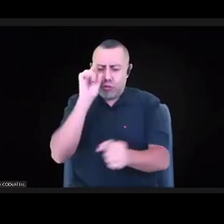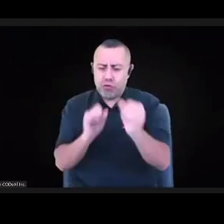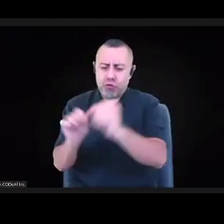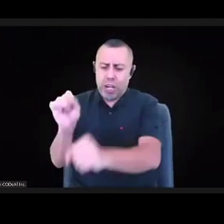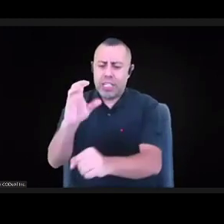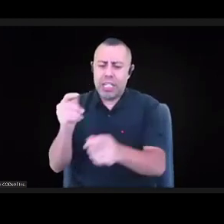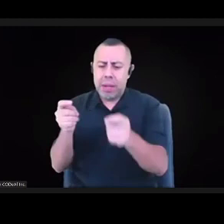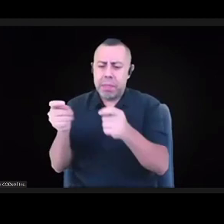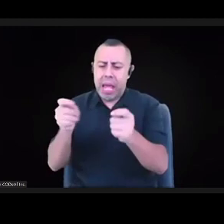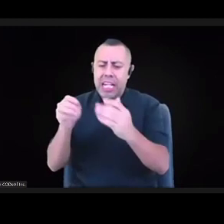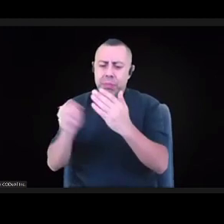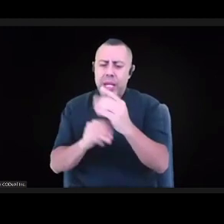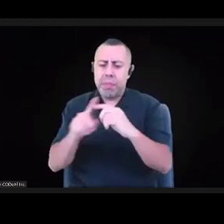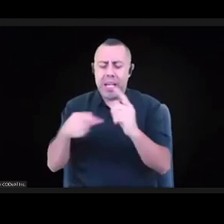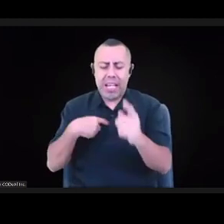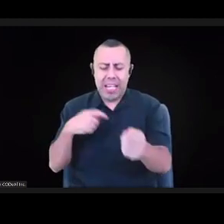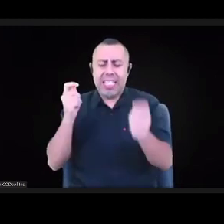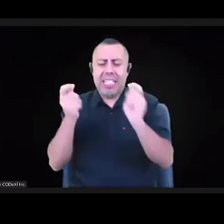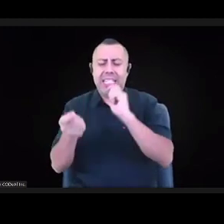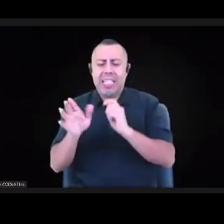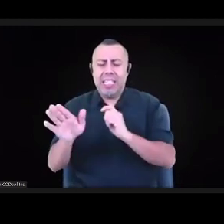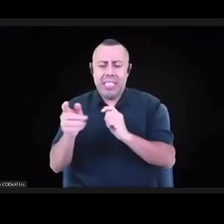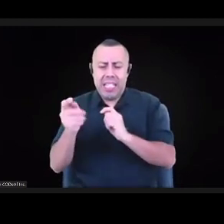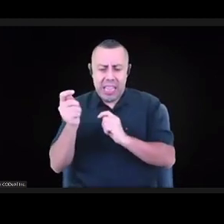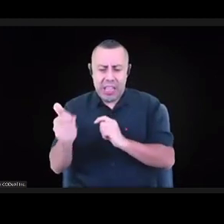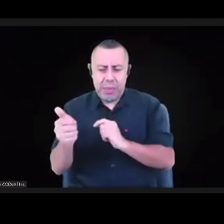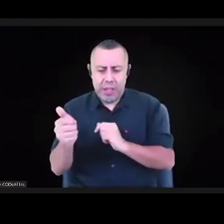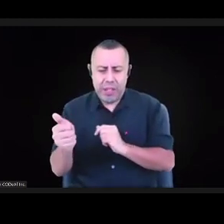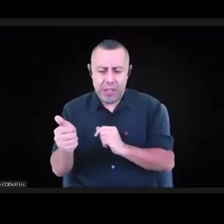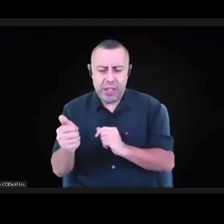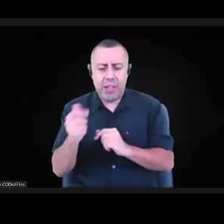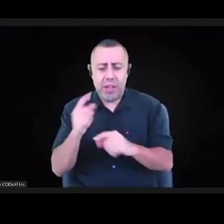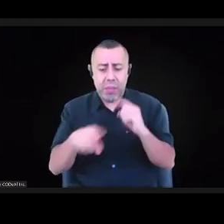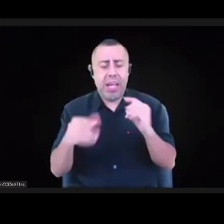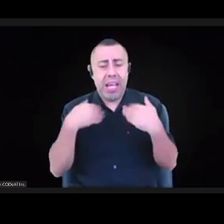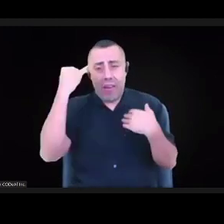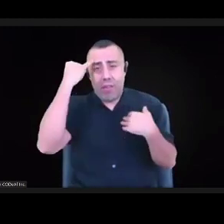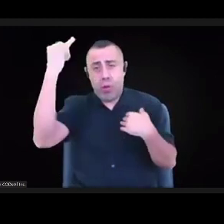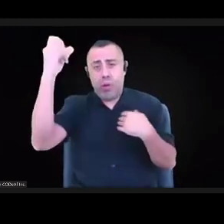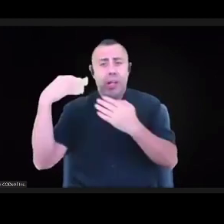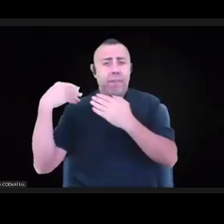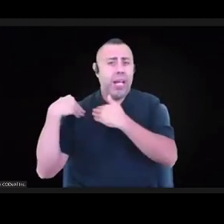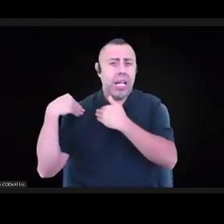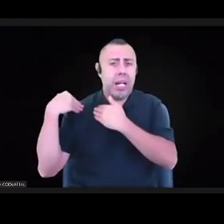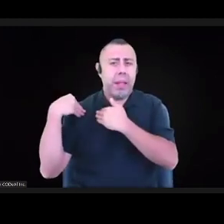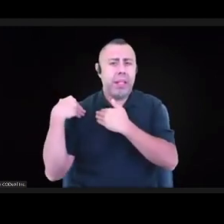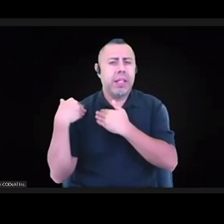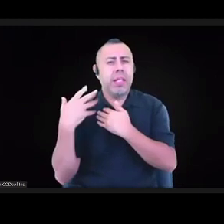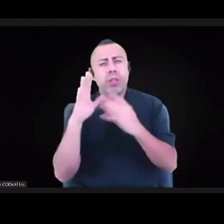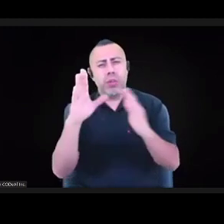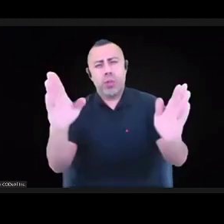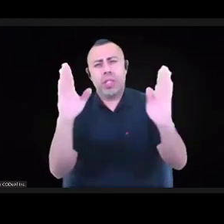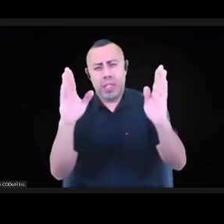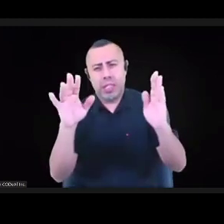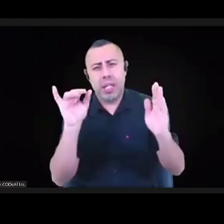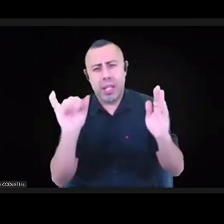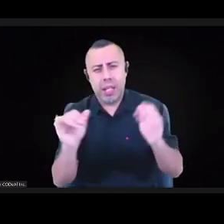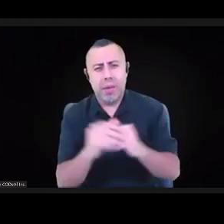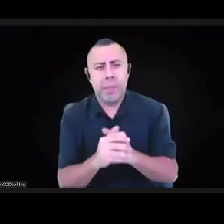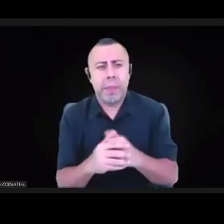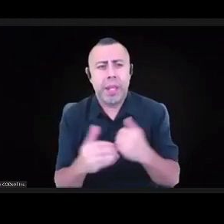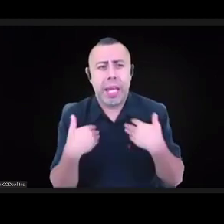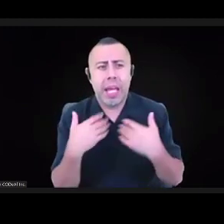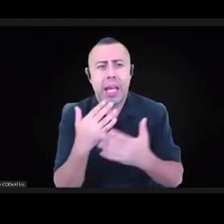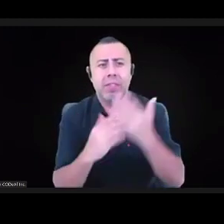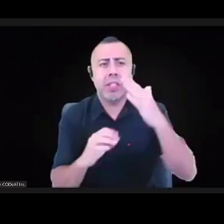But I want to draw attention to this notion of accountability and that this idea that there's a couple elements to it.